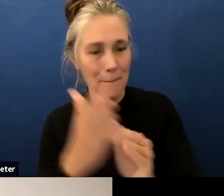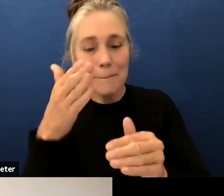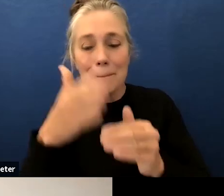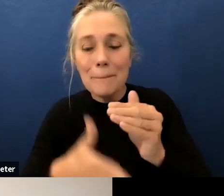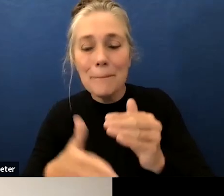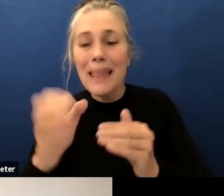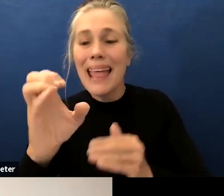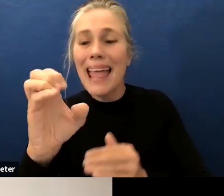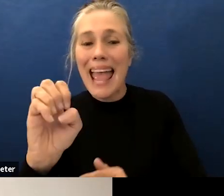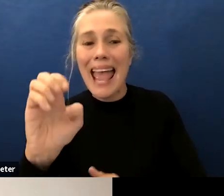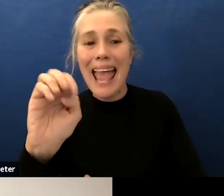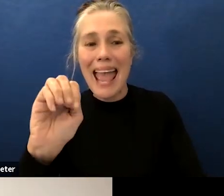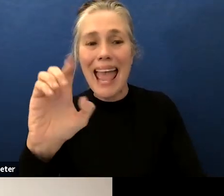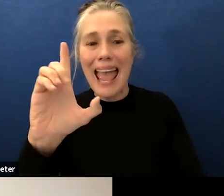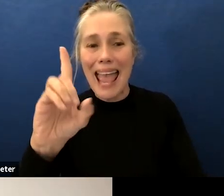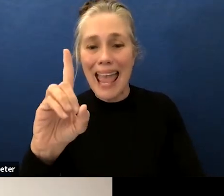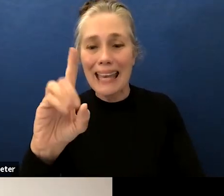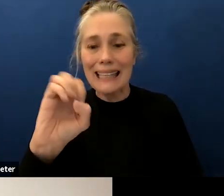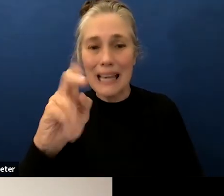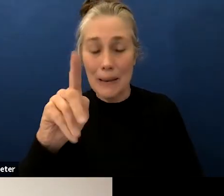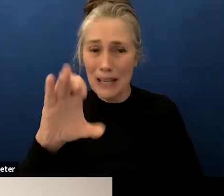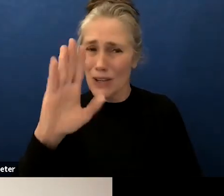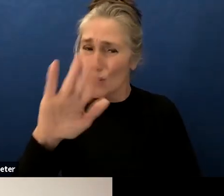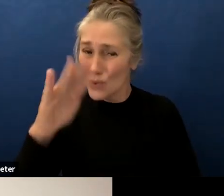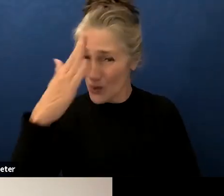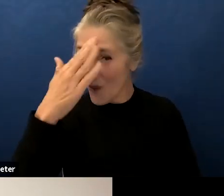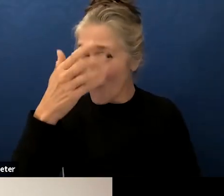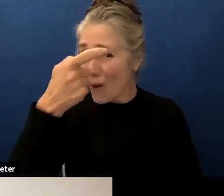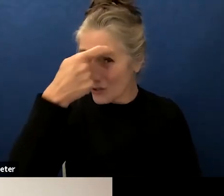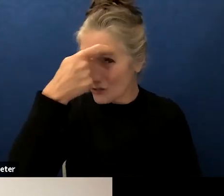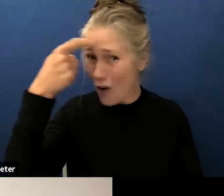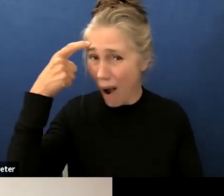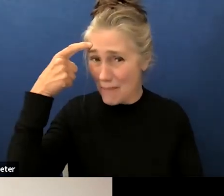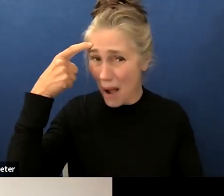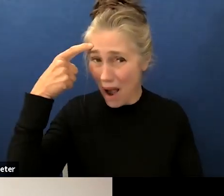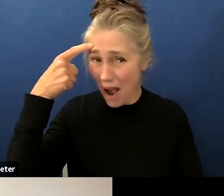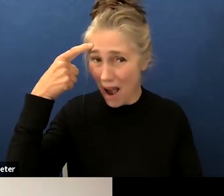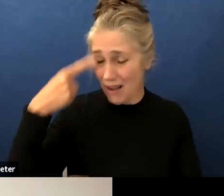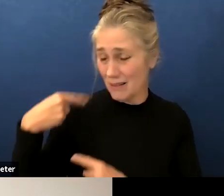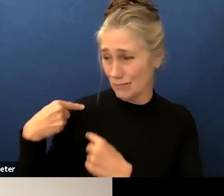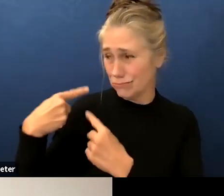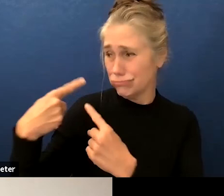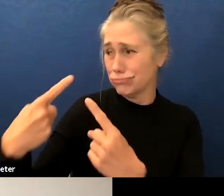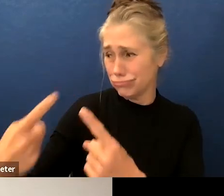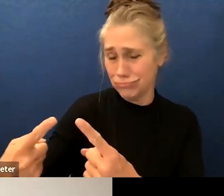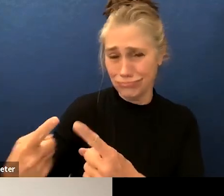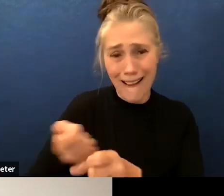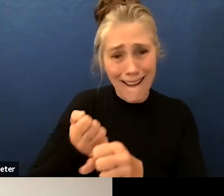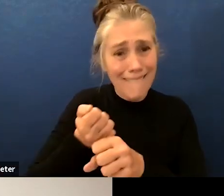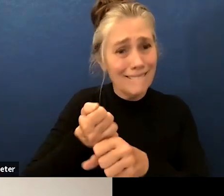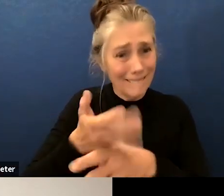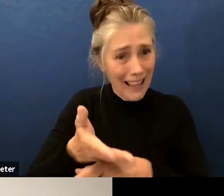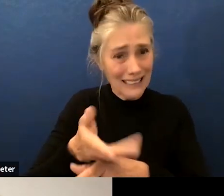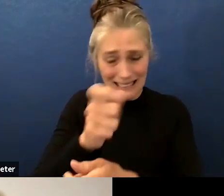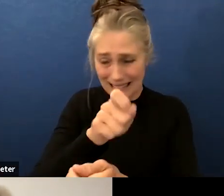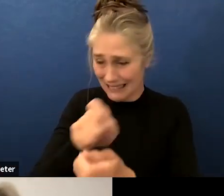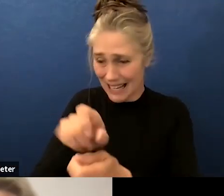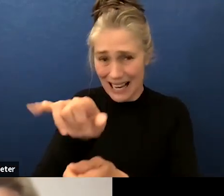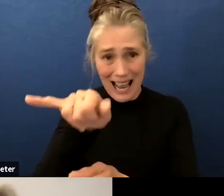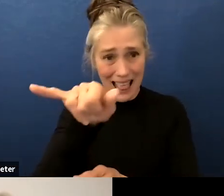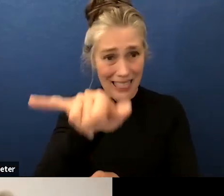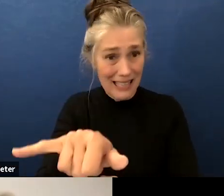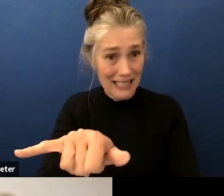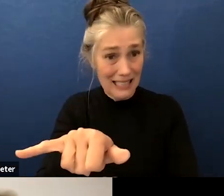and this is what trauma does and and there's no easy